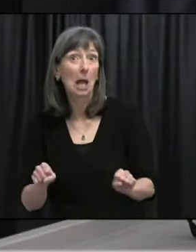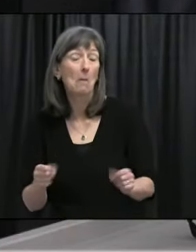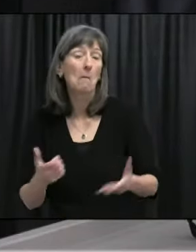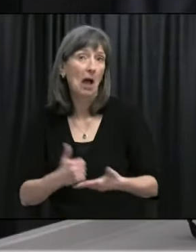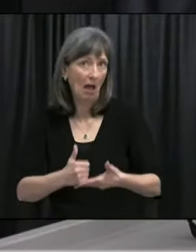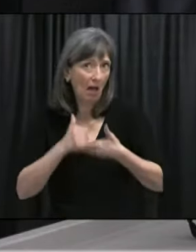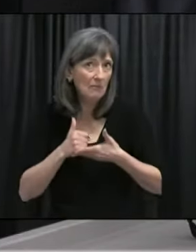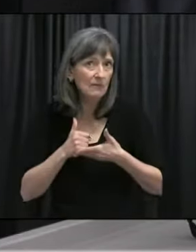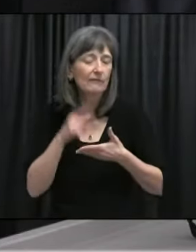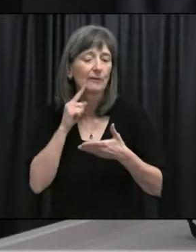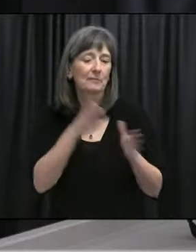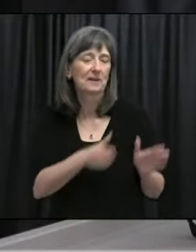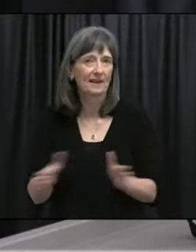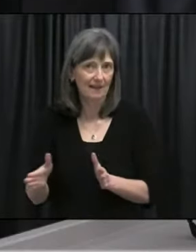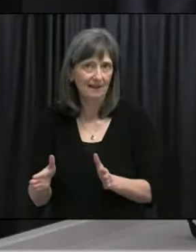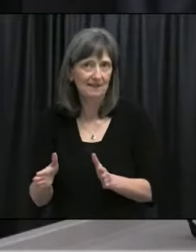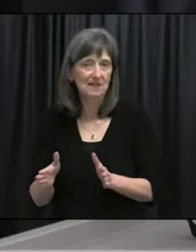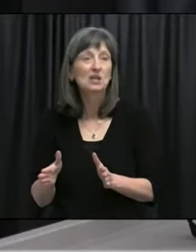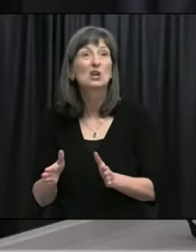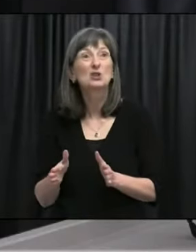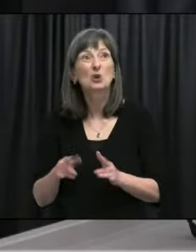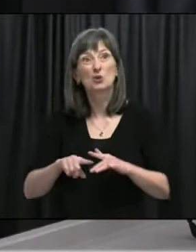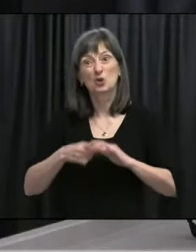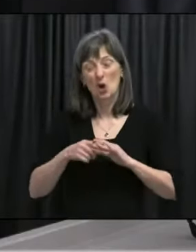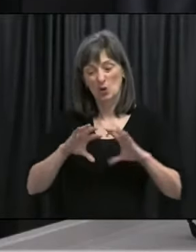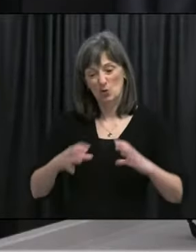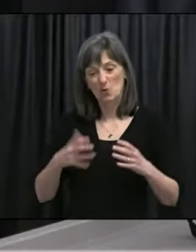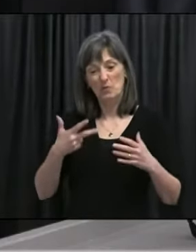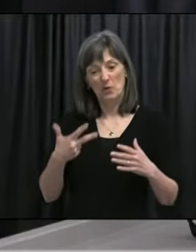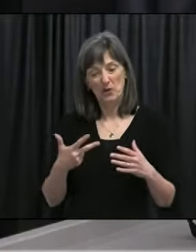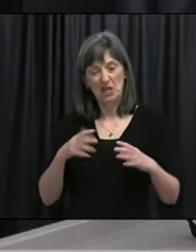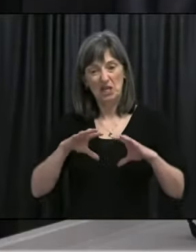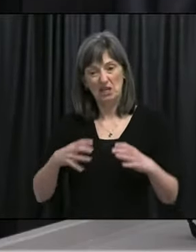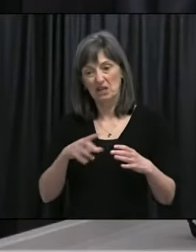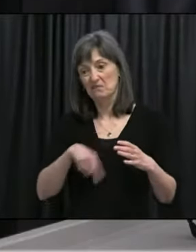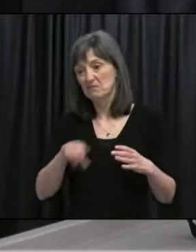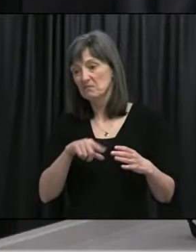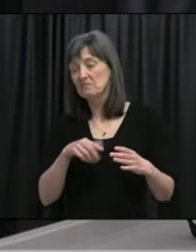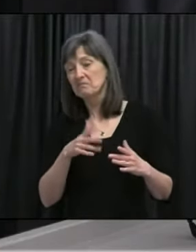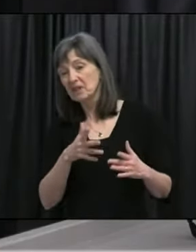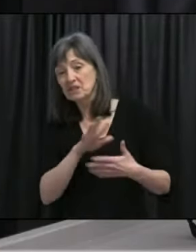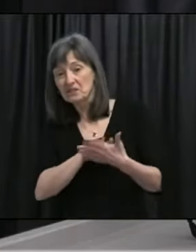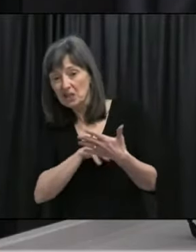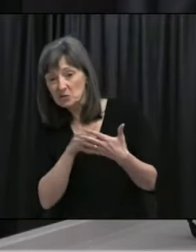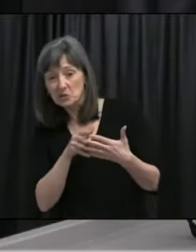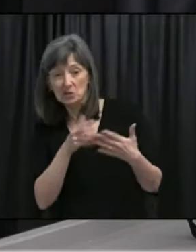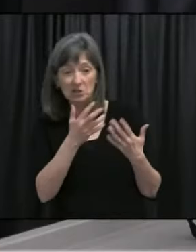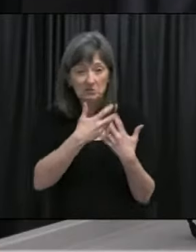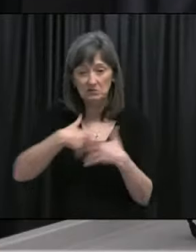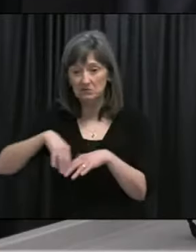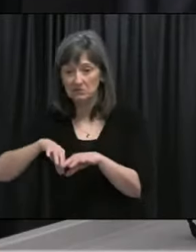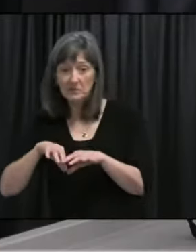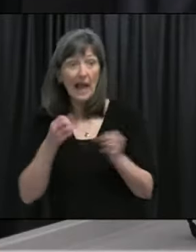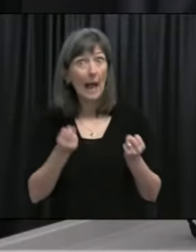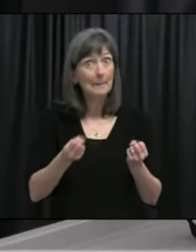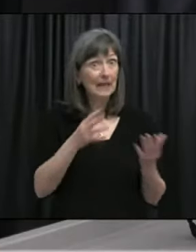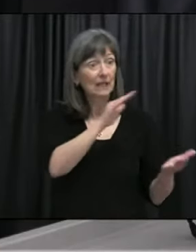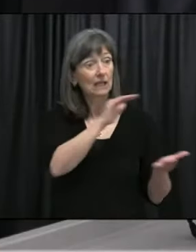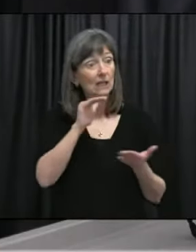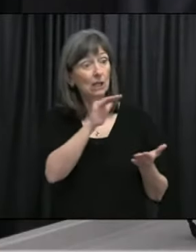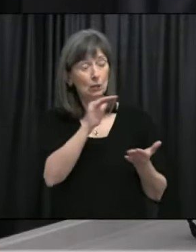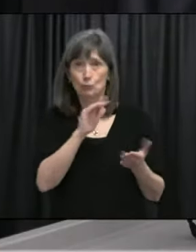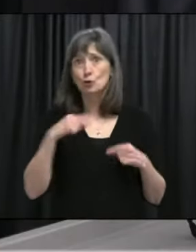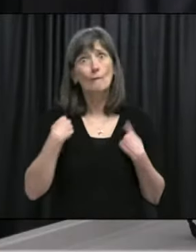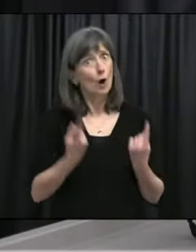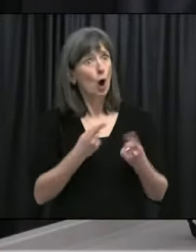start. We anticipate under ideal circumstances, given the schedule that we've got from Pfizer, which has been very